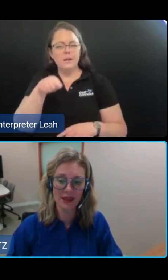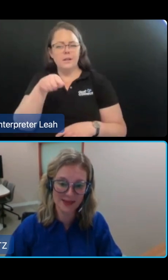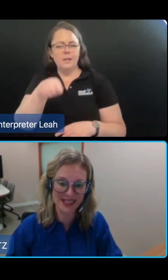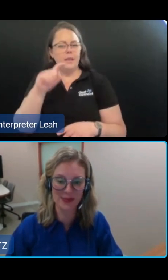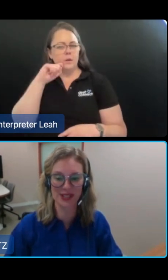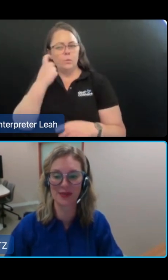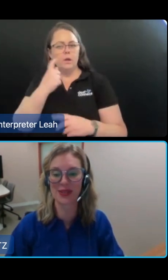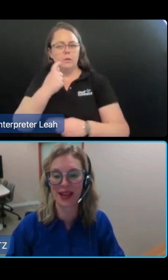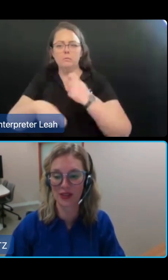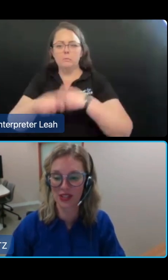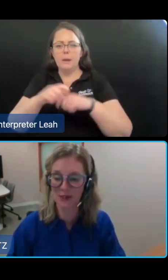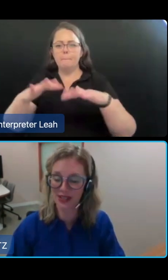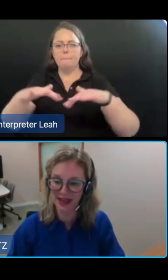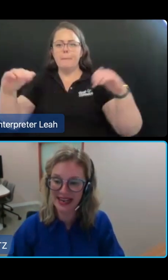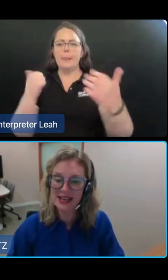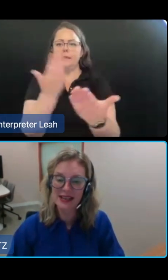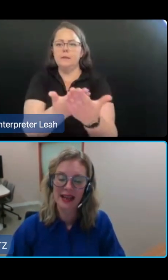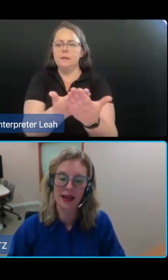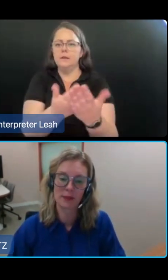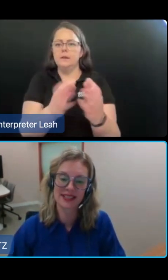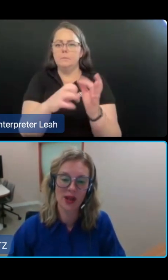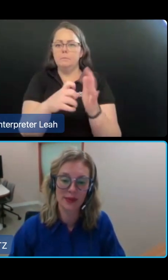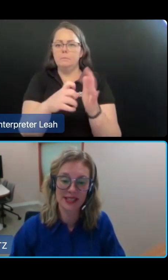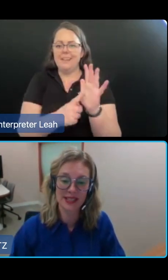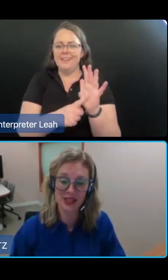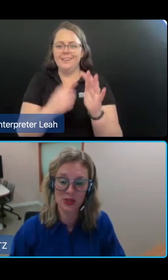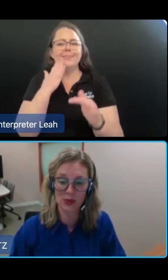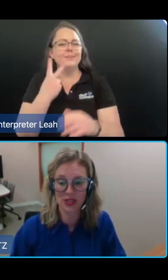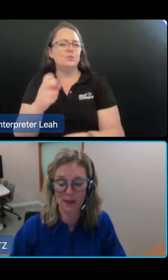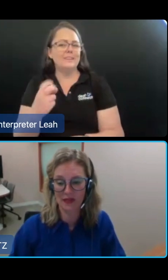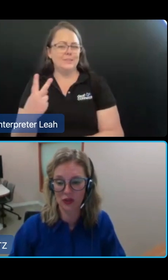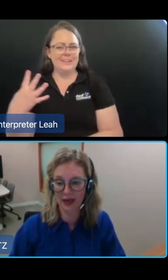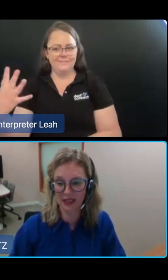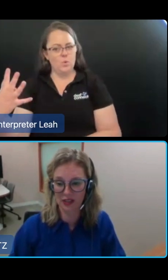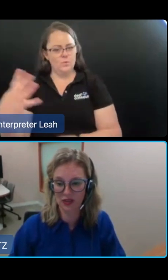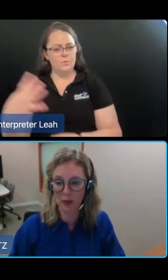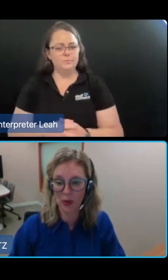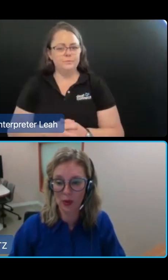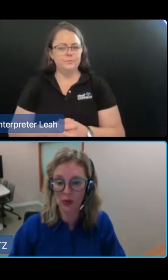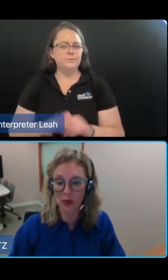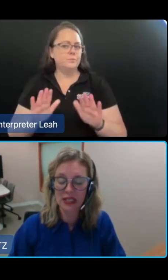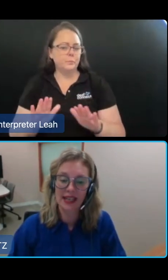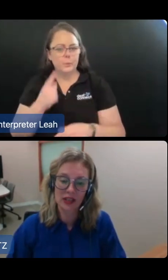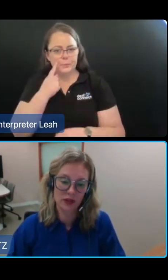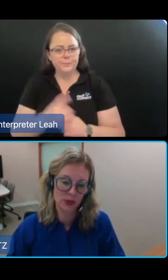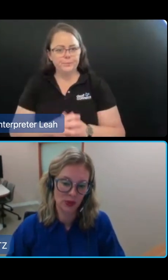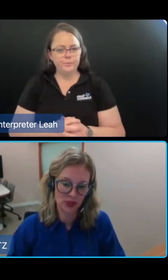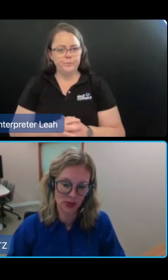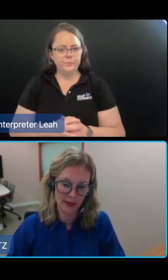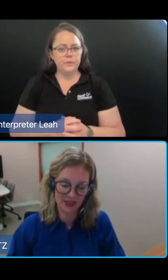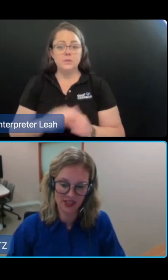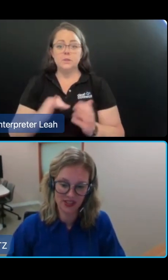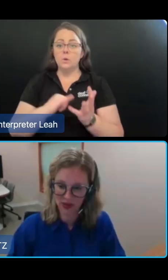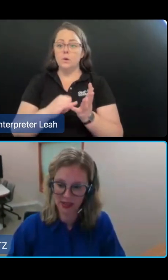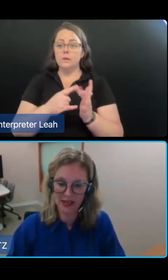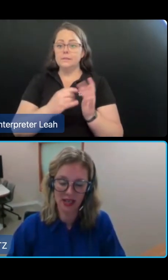I won't spend too much time on chapter three because Simon is going to talk to you about the new regulatory model and Ingrid will talk to you